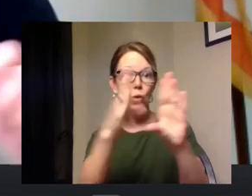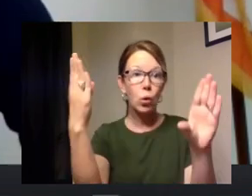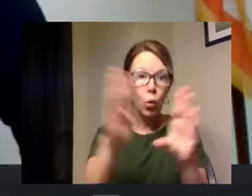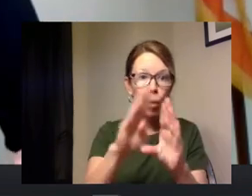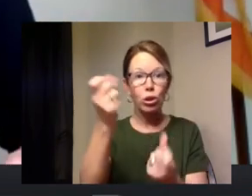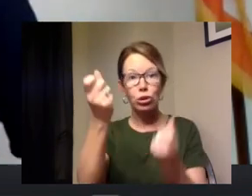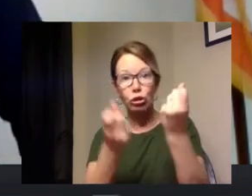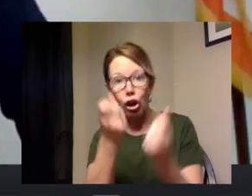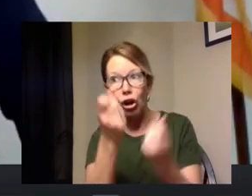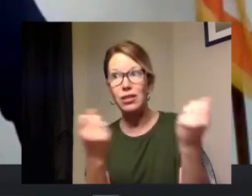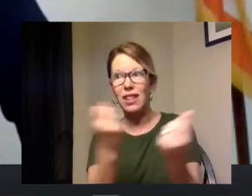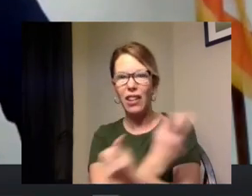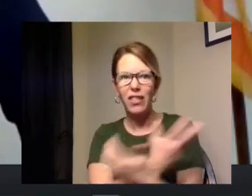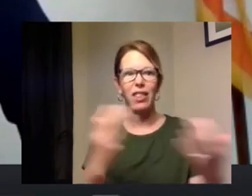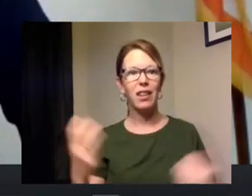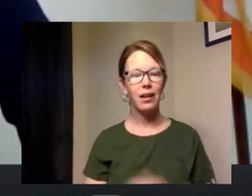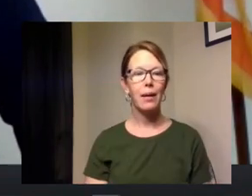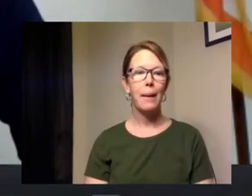etc